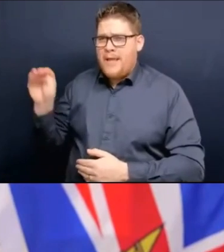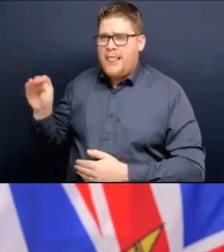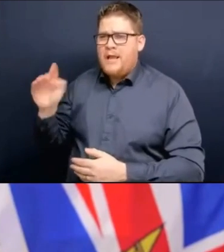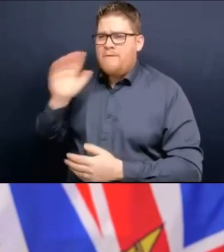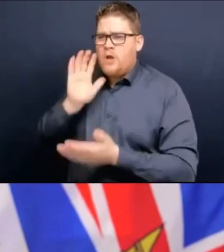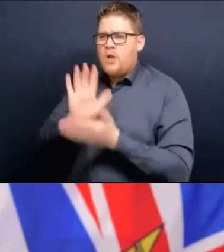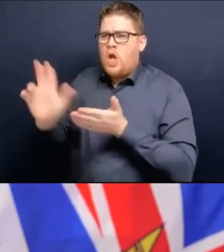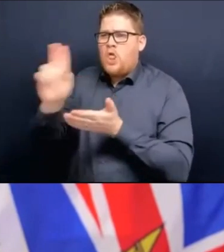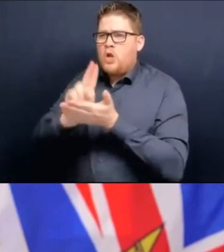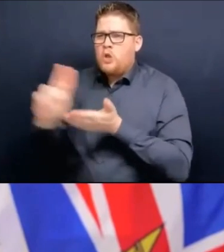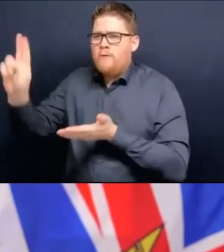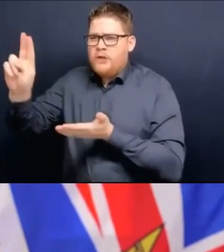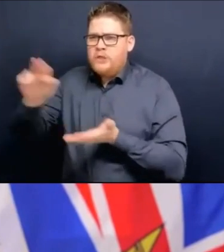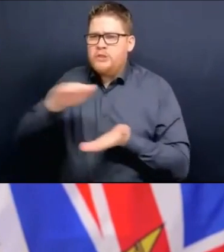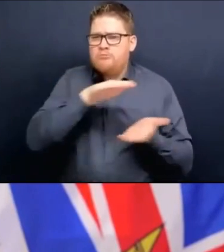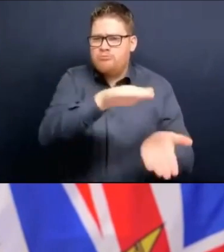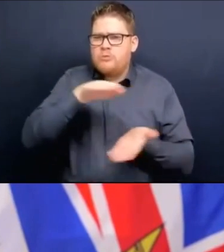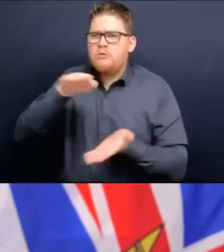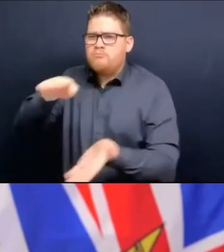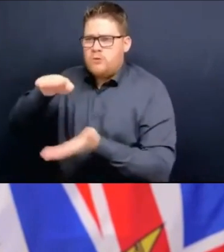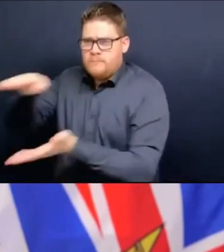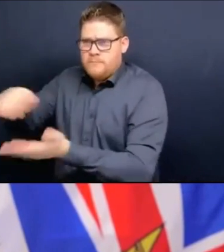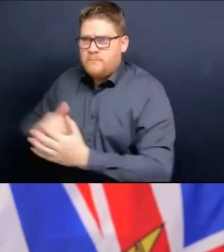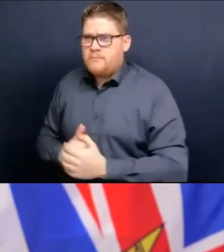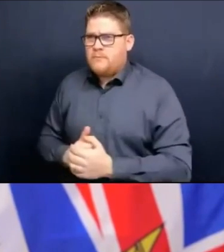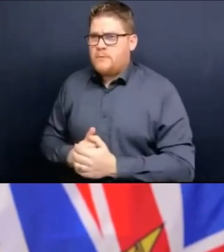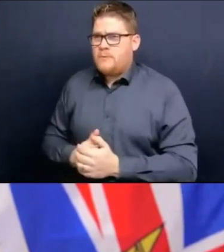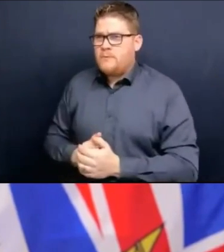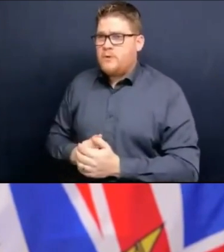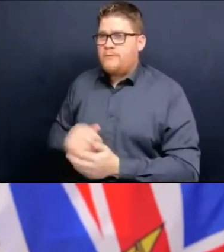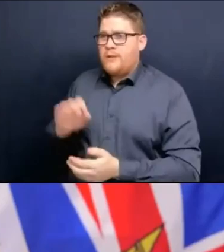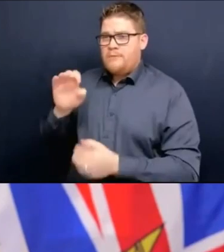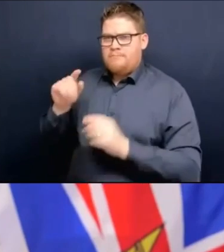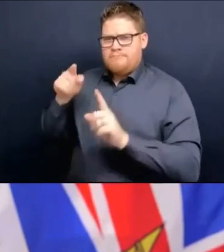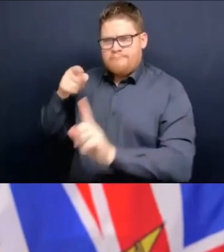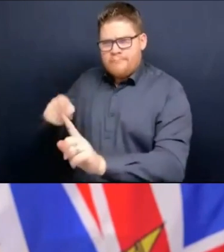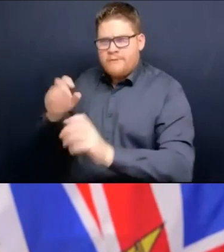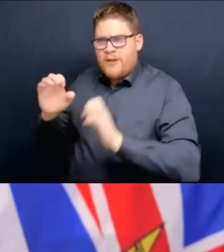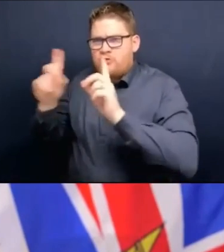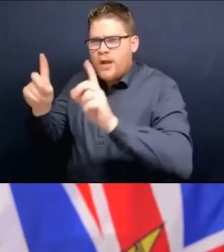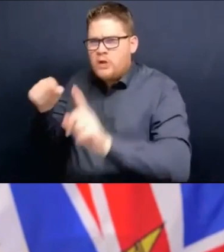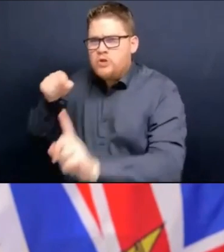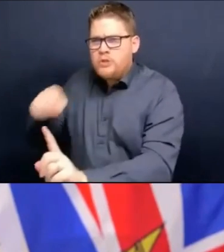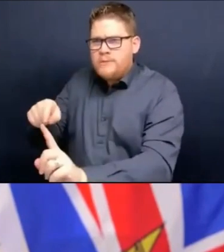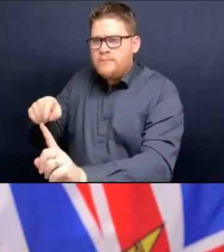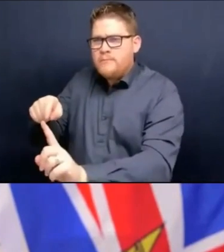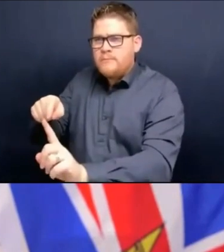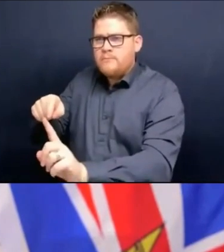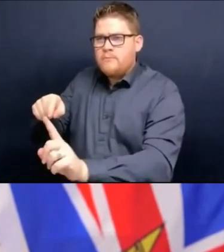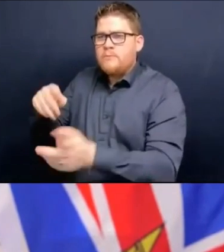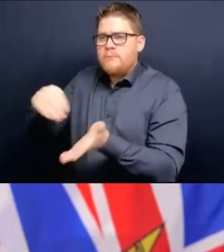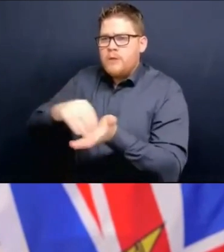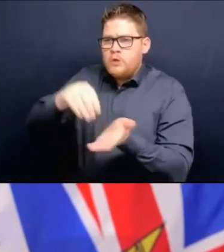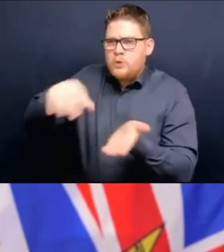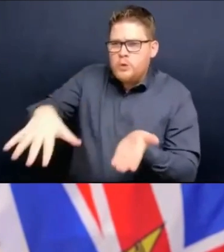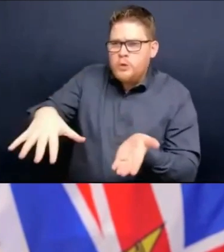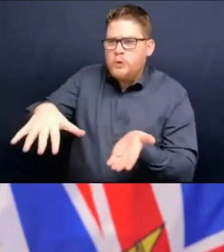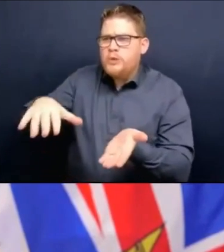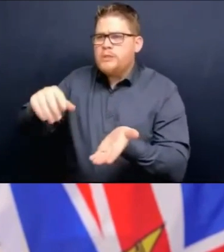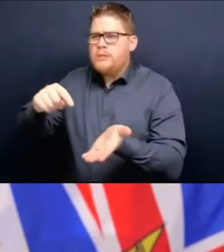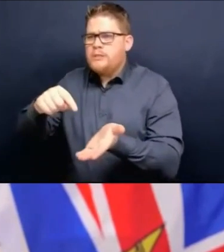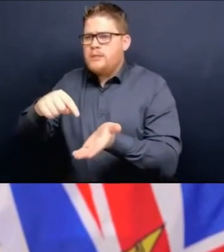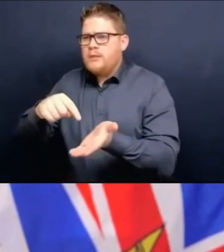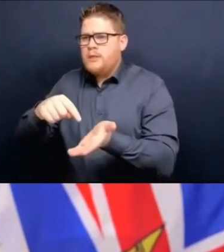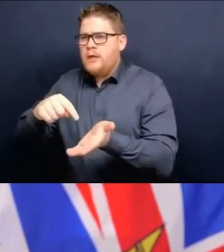sector. These last allocations related to education mark an important shift as students will be offered in coming weeks